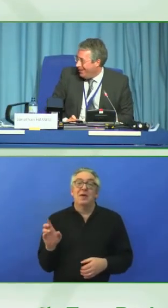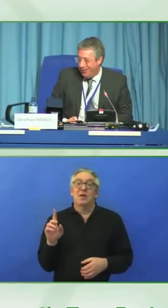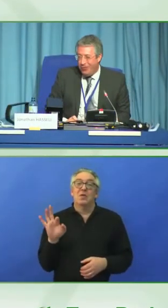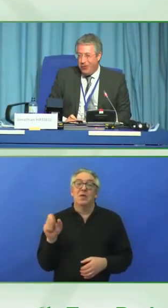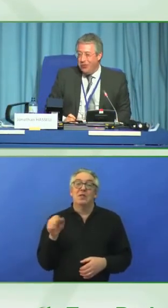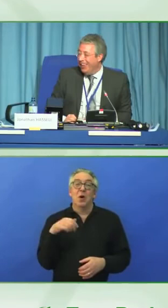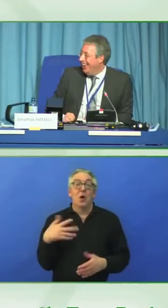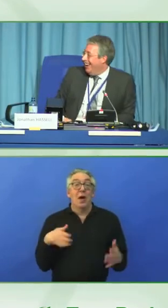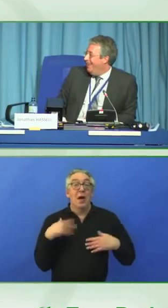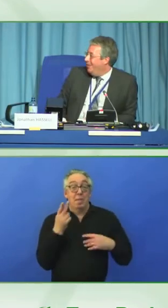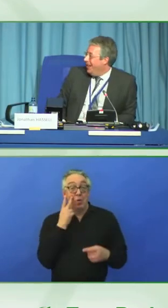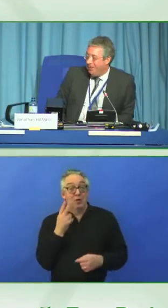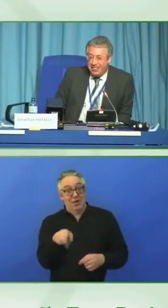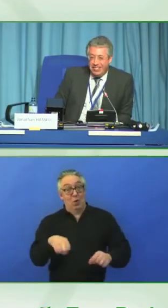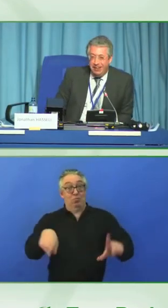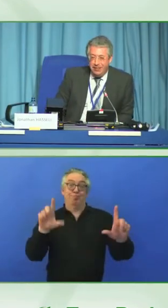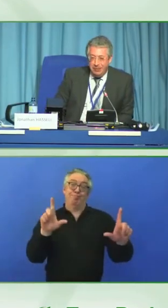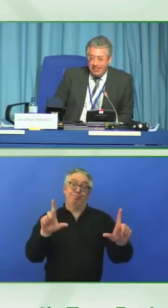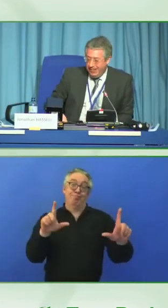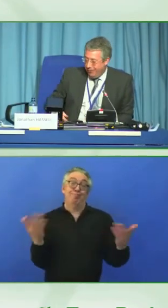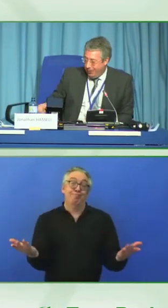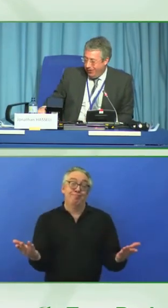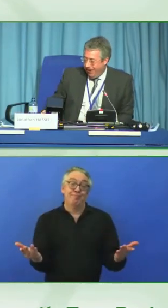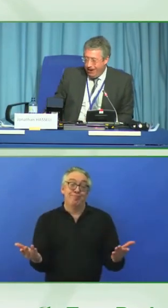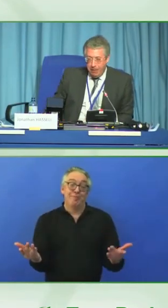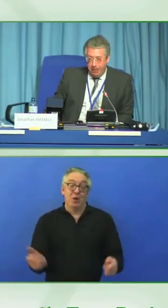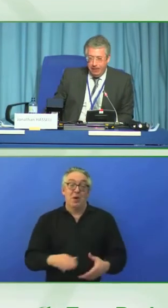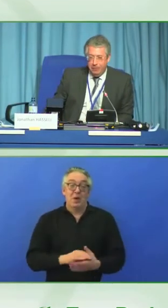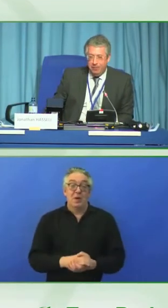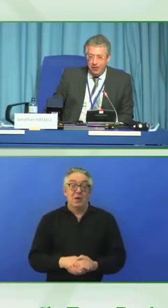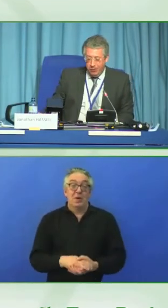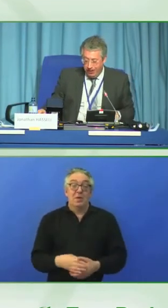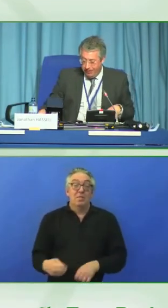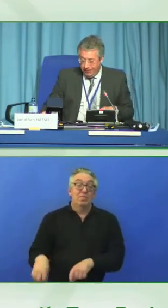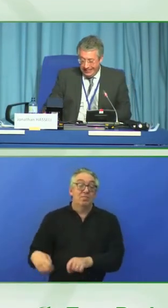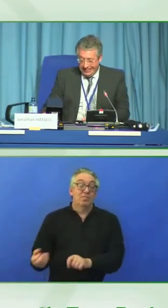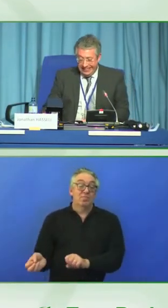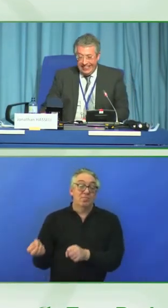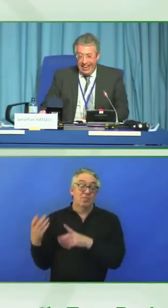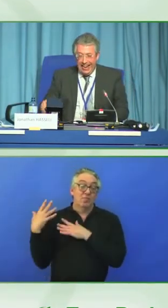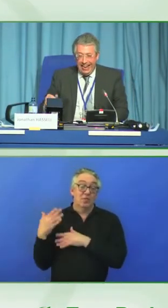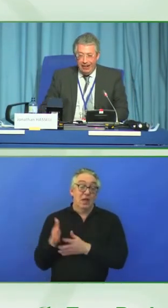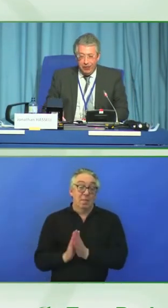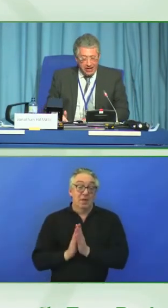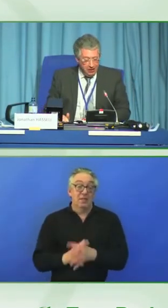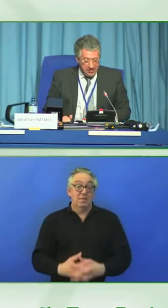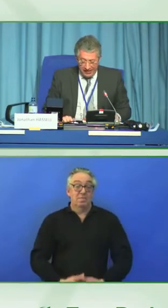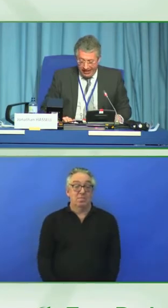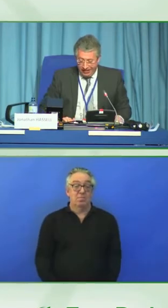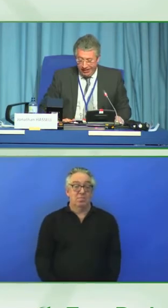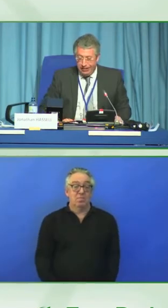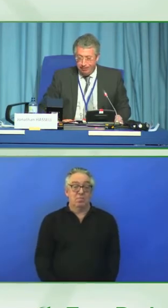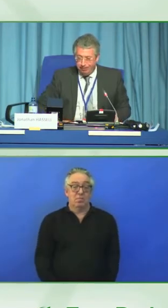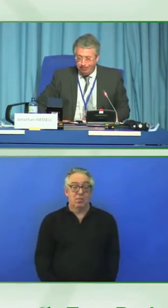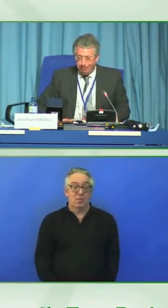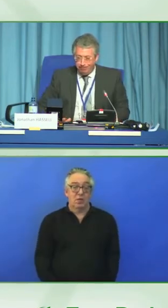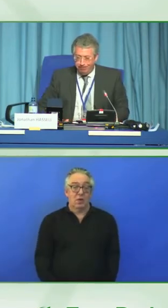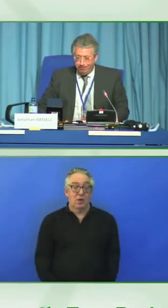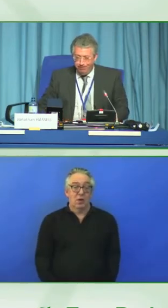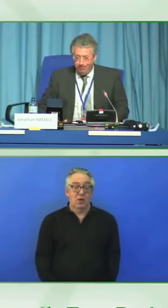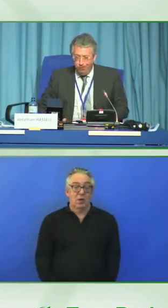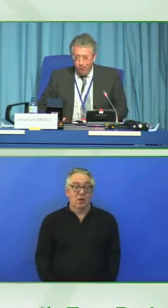screen, if not in the room. If we could have the slides, please, that would be great. Wonderful. And if we could go to the next slide.